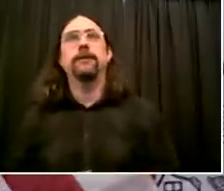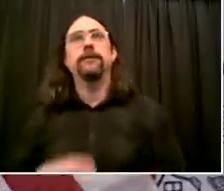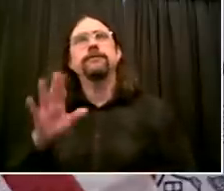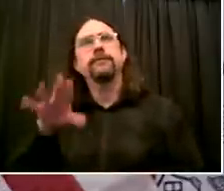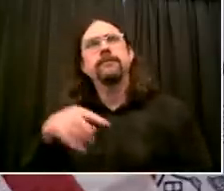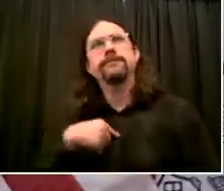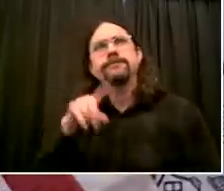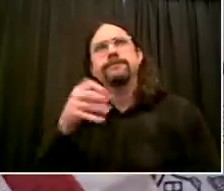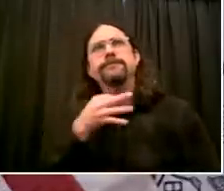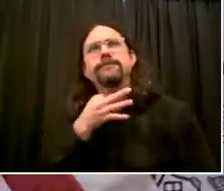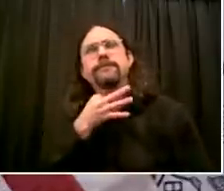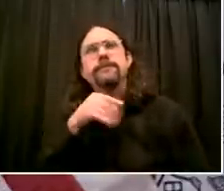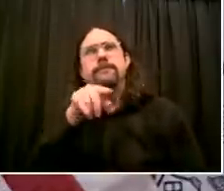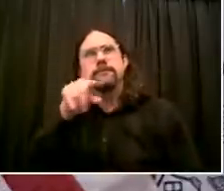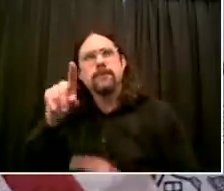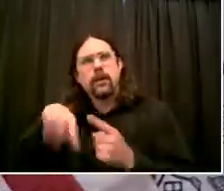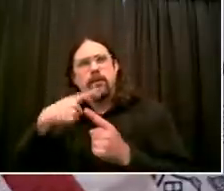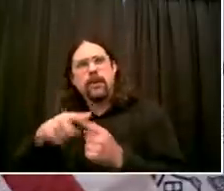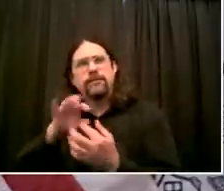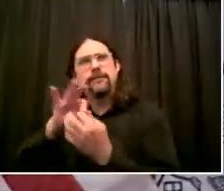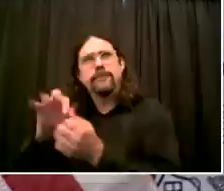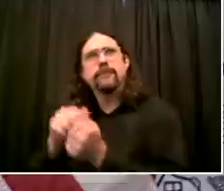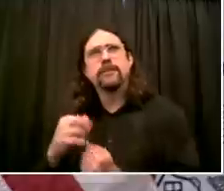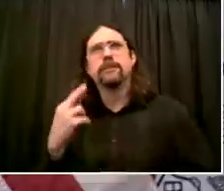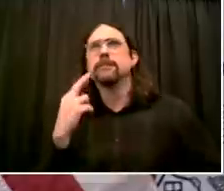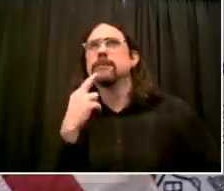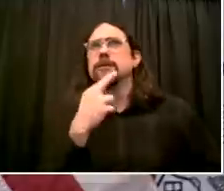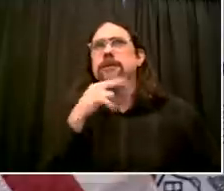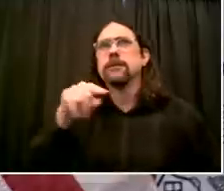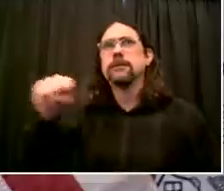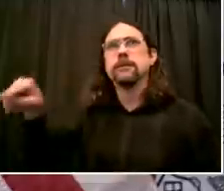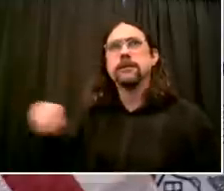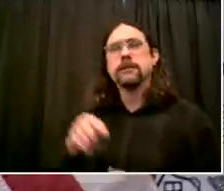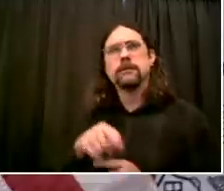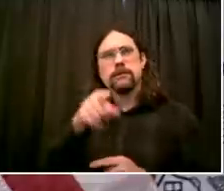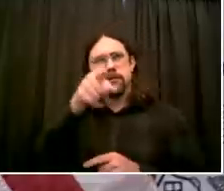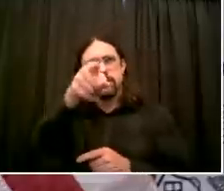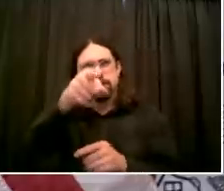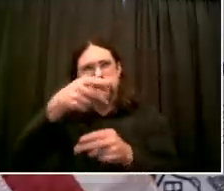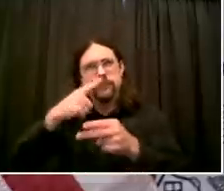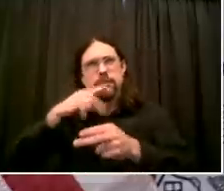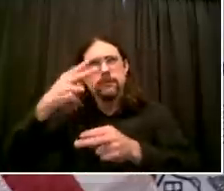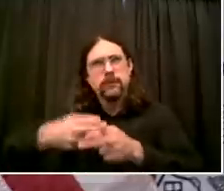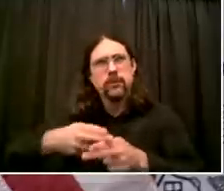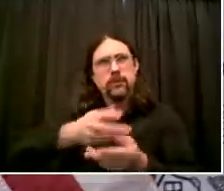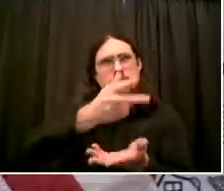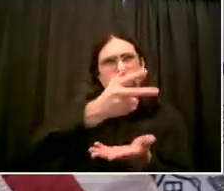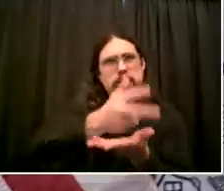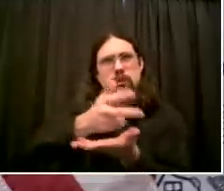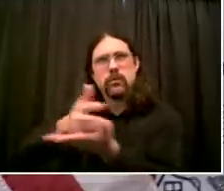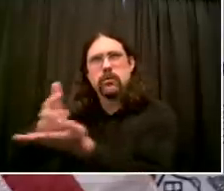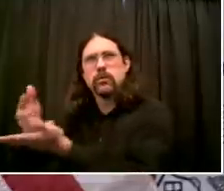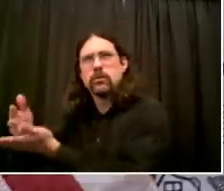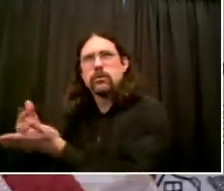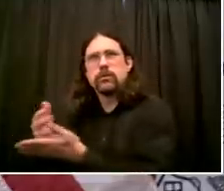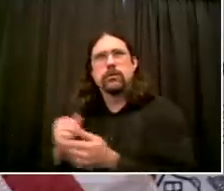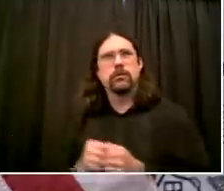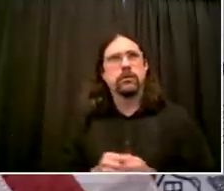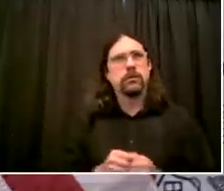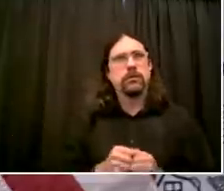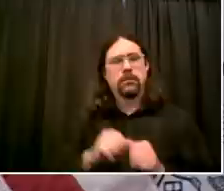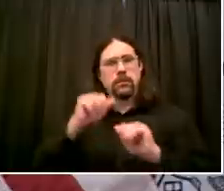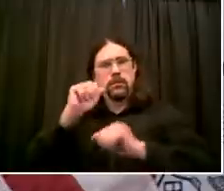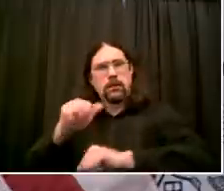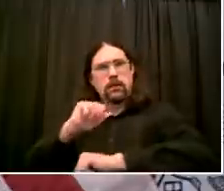parking spaces might actually be used for this open restaurants plan. And specifically to the mayor, is this the first step in having